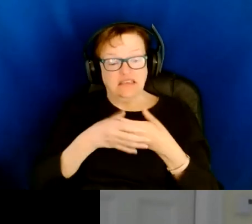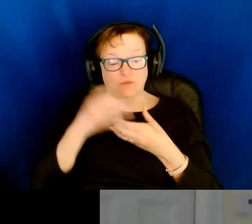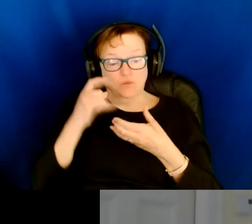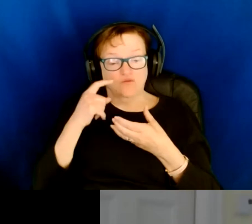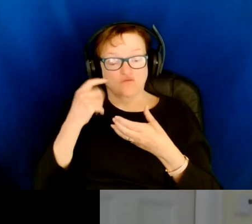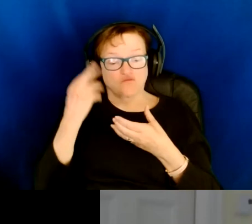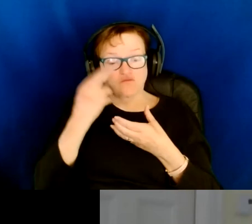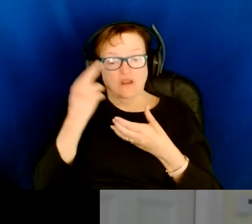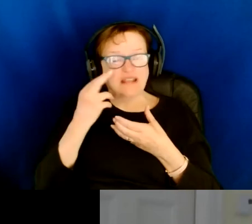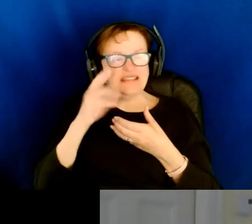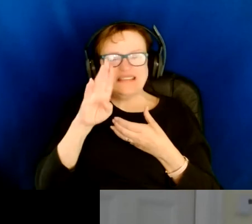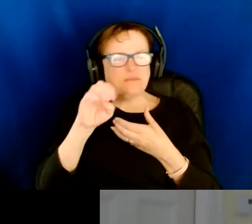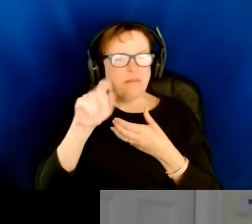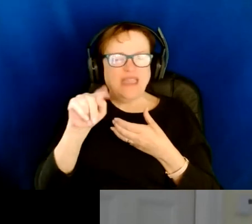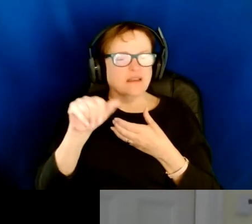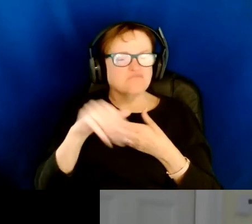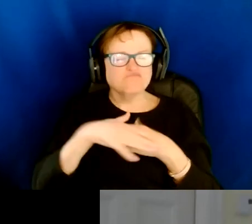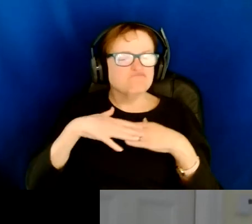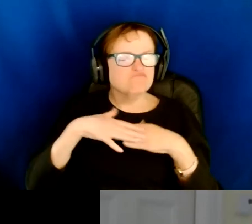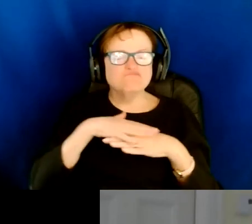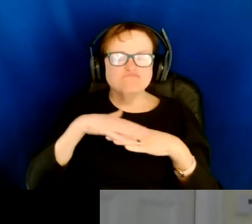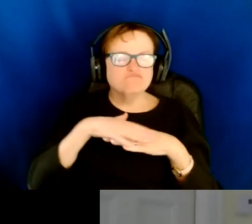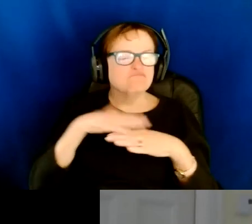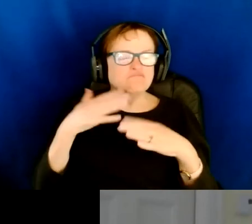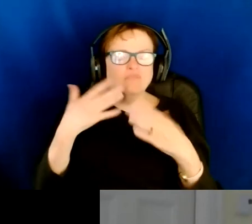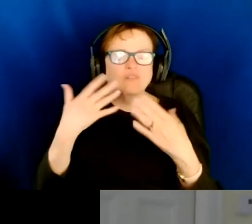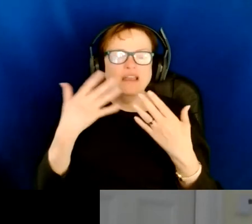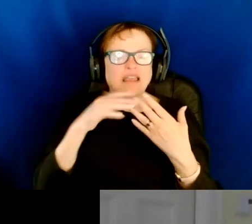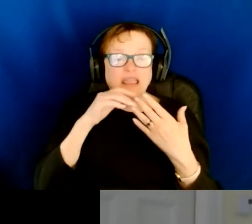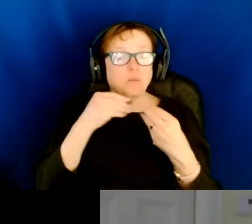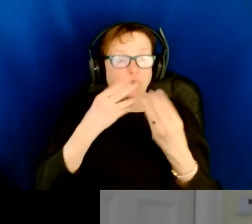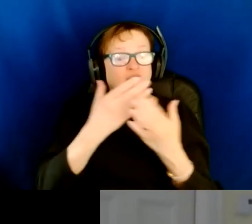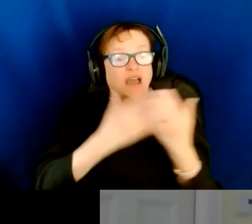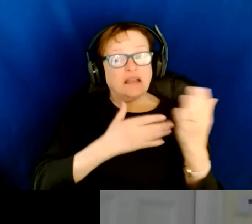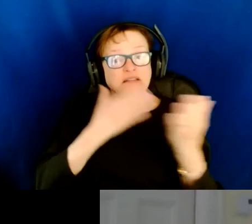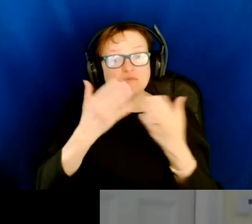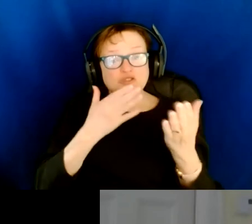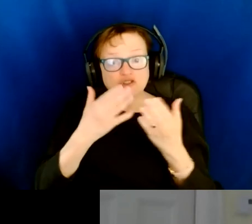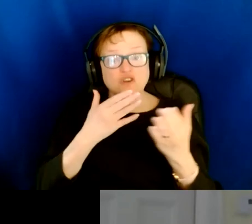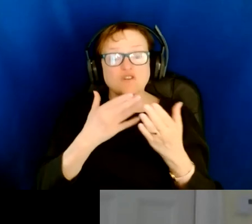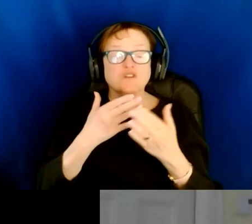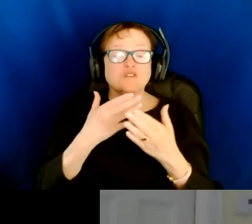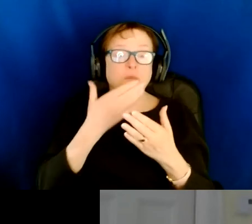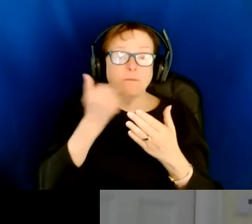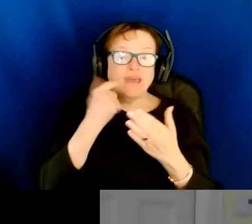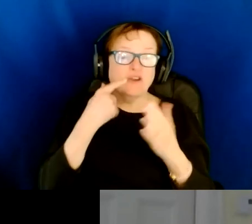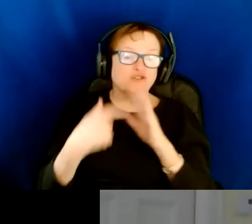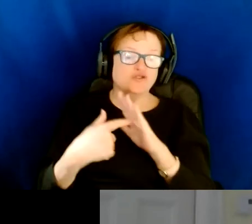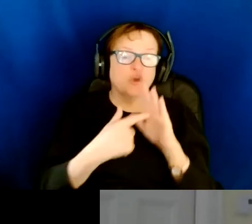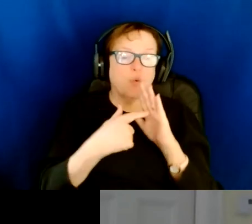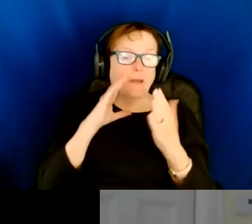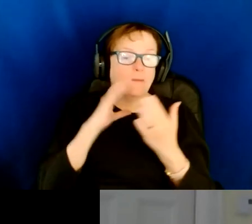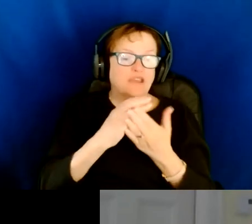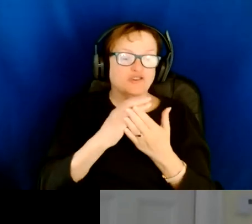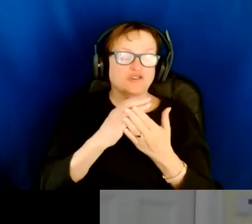an, it's a beta image currently provides some services in terms of enriched description of graphics that are on the